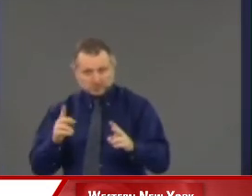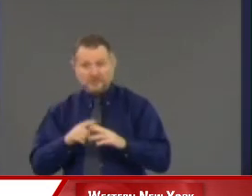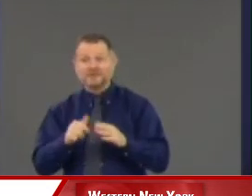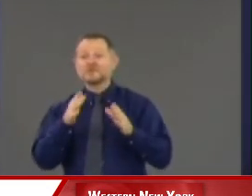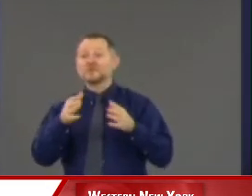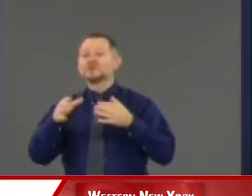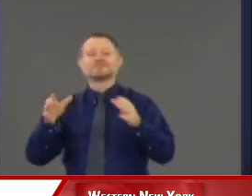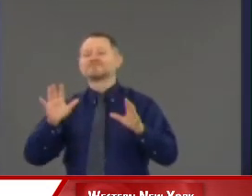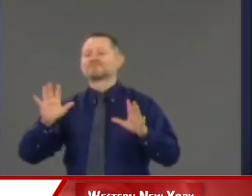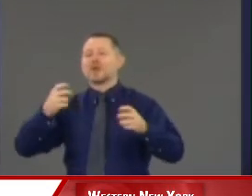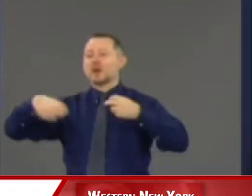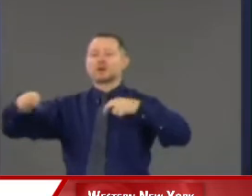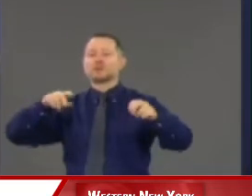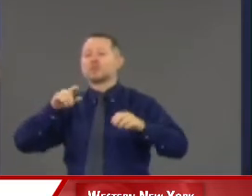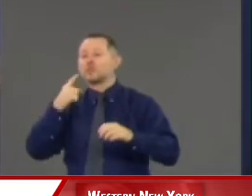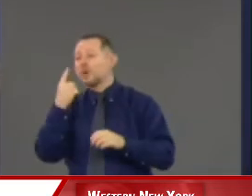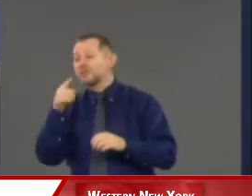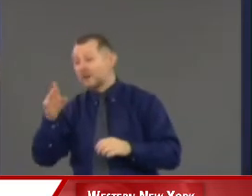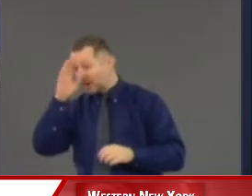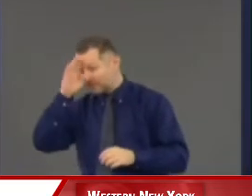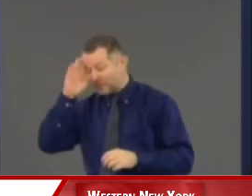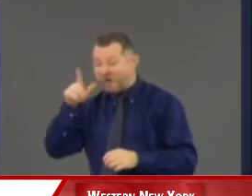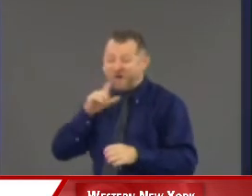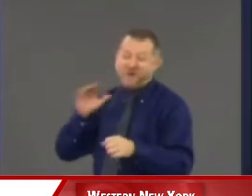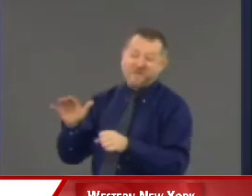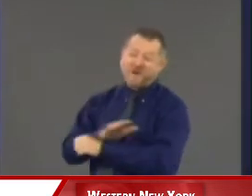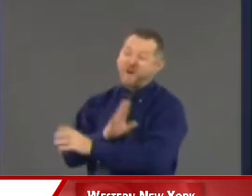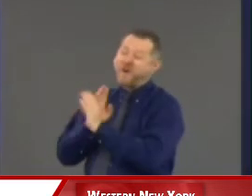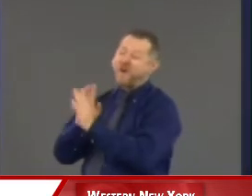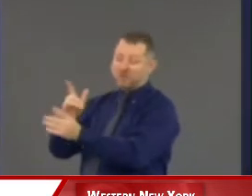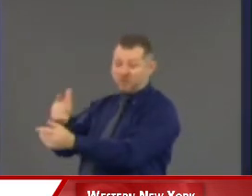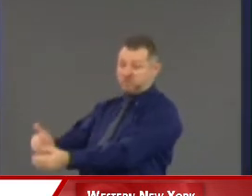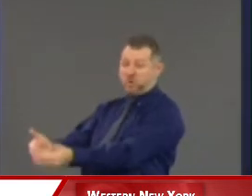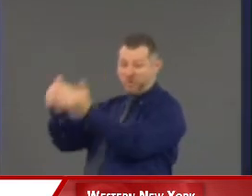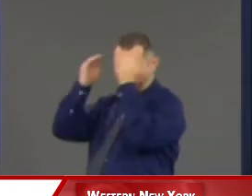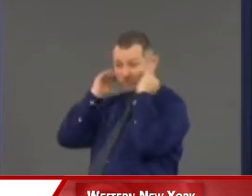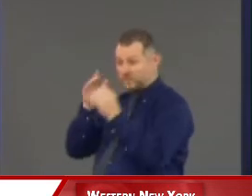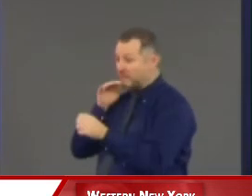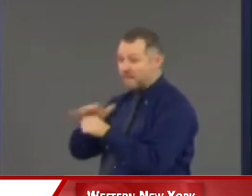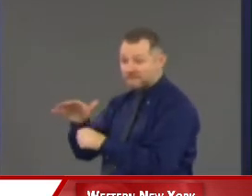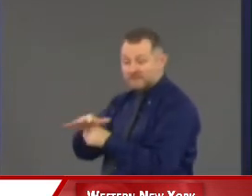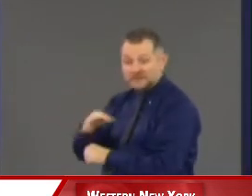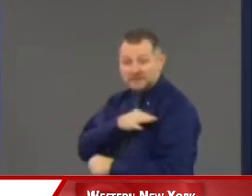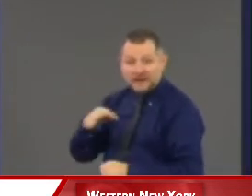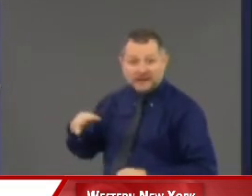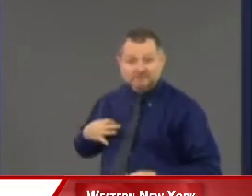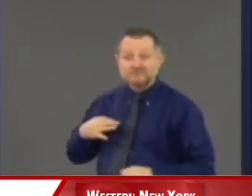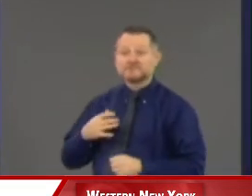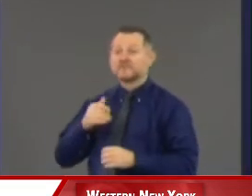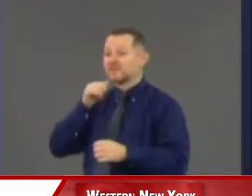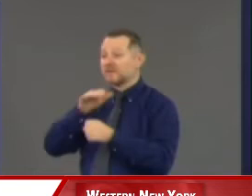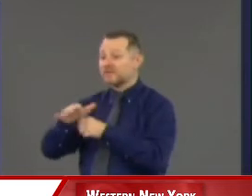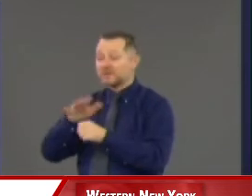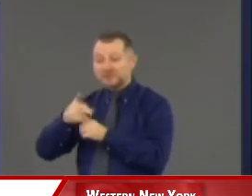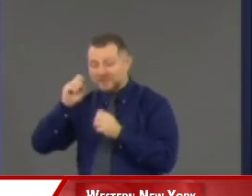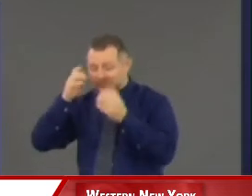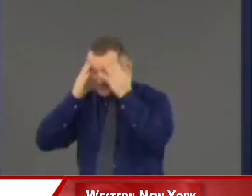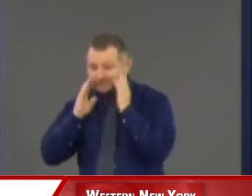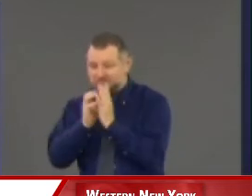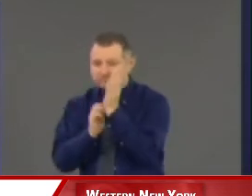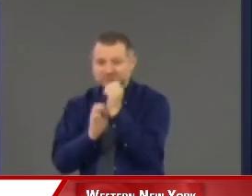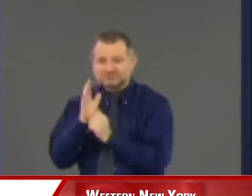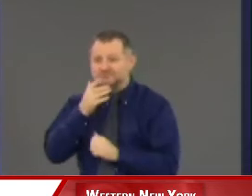overwhelmed, or one of you doesn't have the staff, or one of you doesn't have the PPE, or one of you doesn't have enough